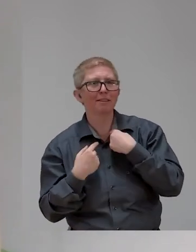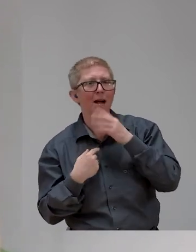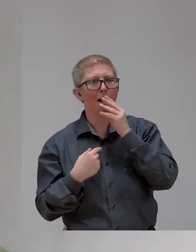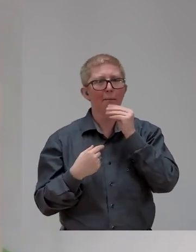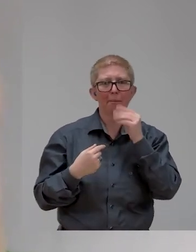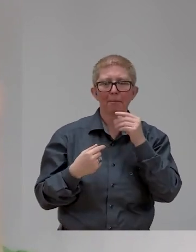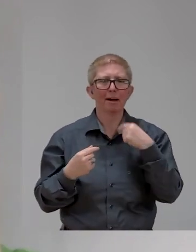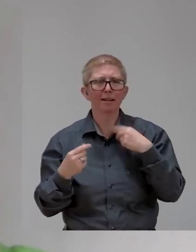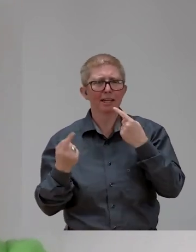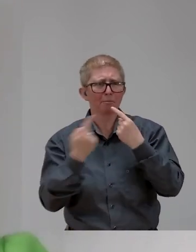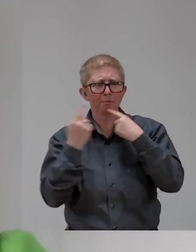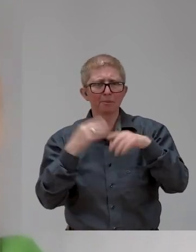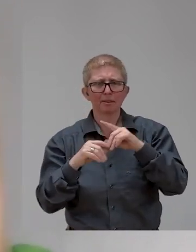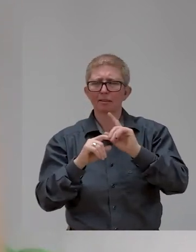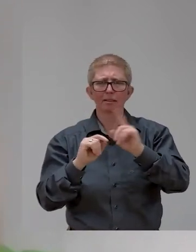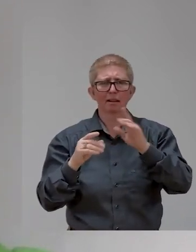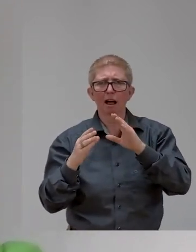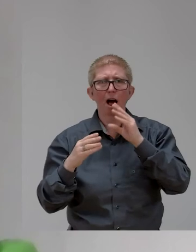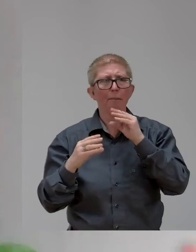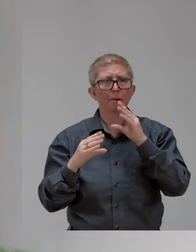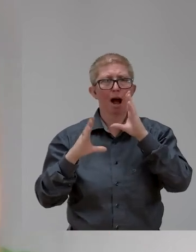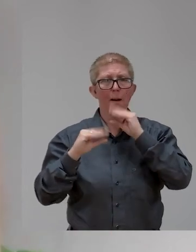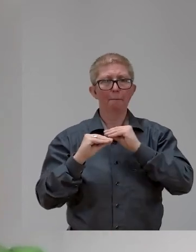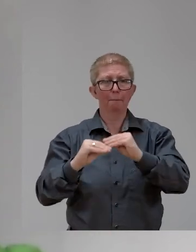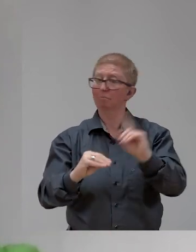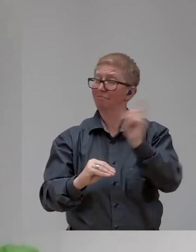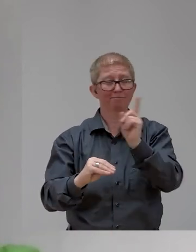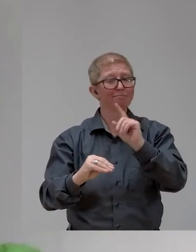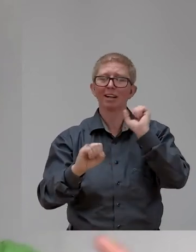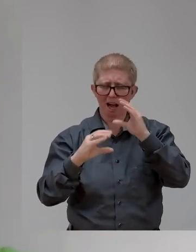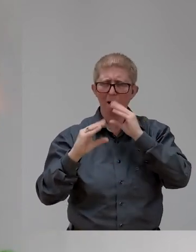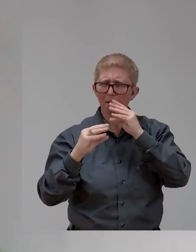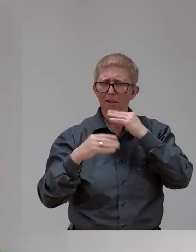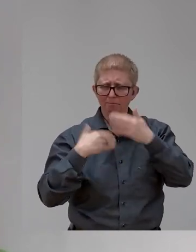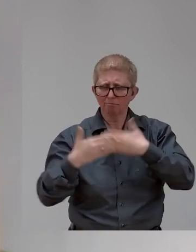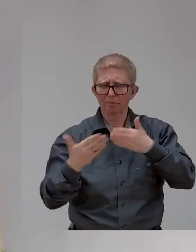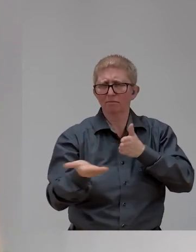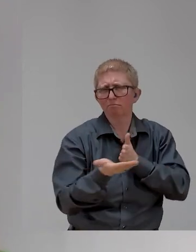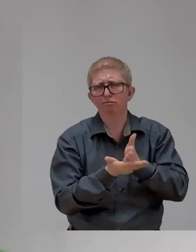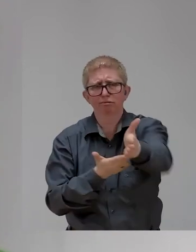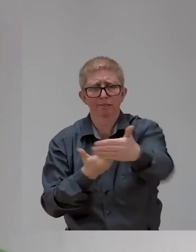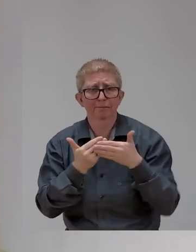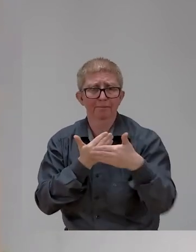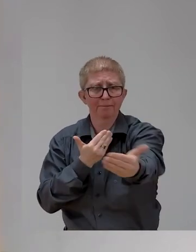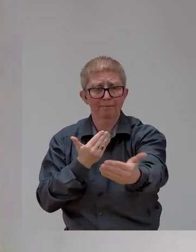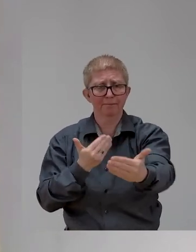So for me, I think it's all of these partnerships, all of these connections, and everybody has maybe a different way of relating to it.